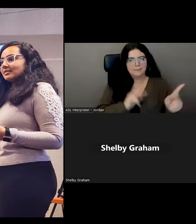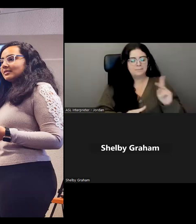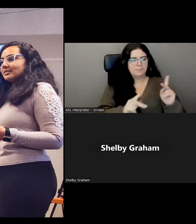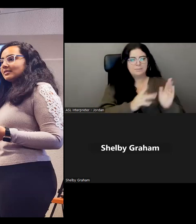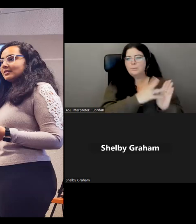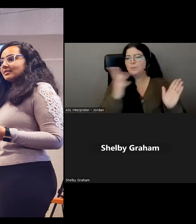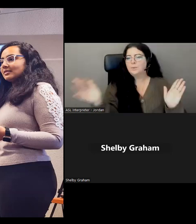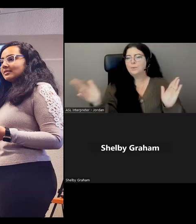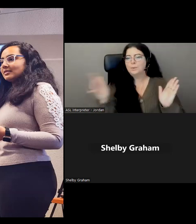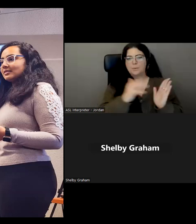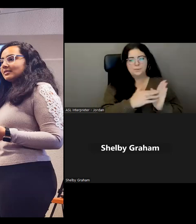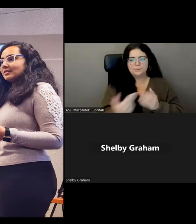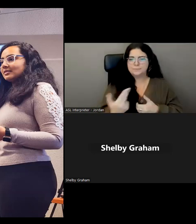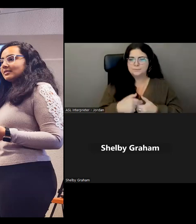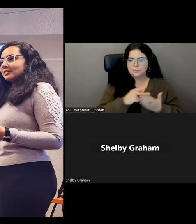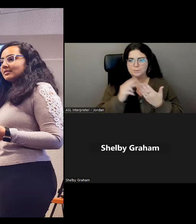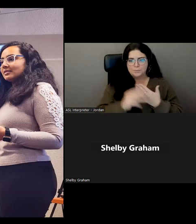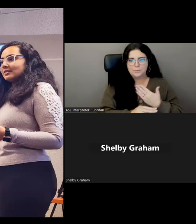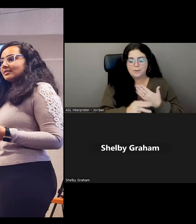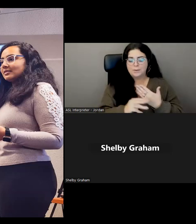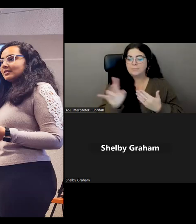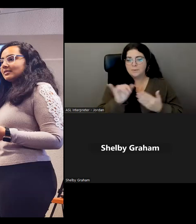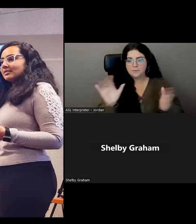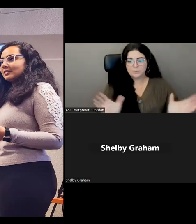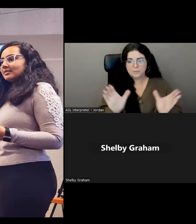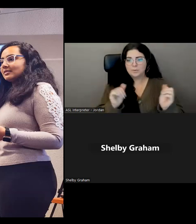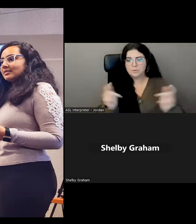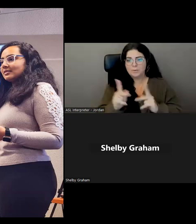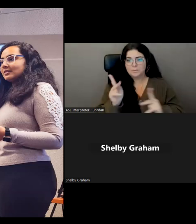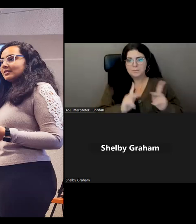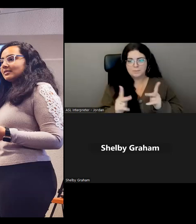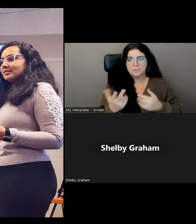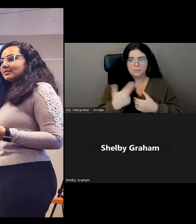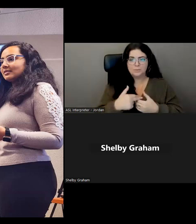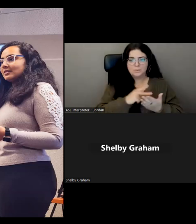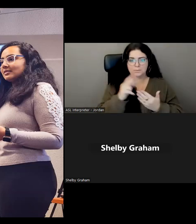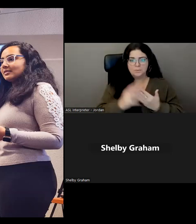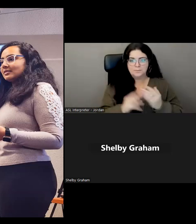walks of life join our program. And we also encourage people from all walks of life to join our program.